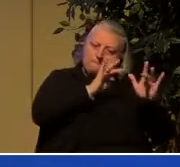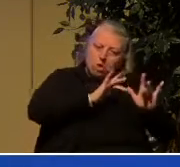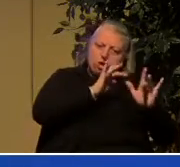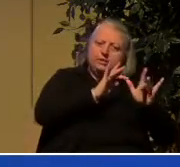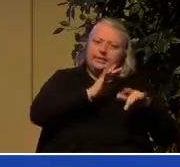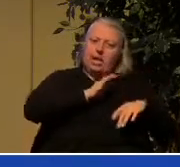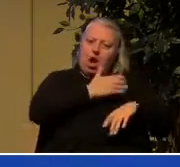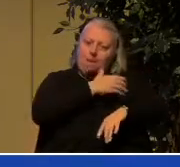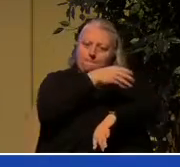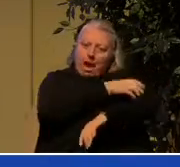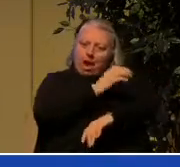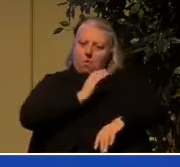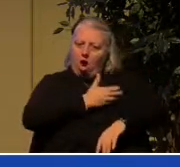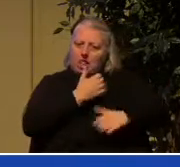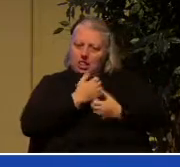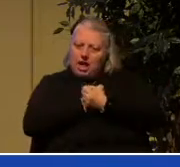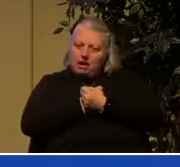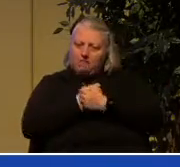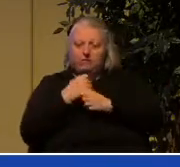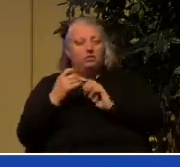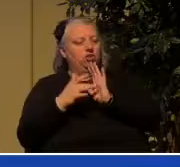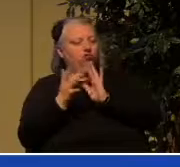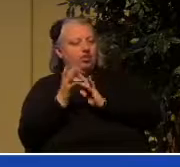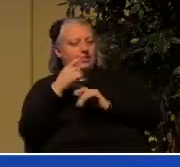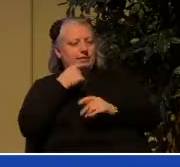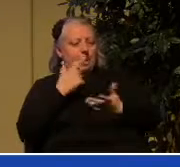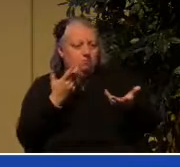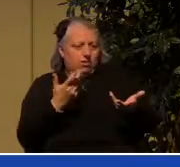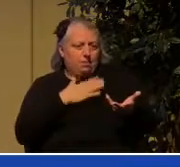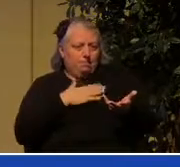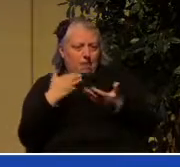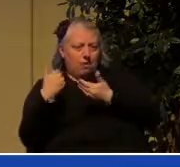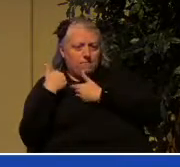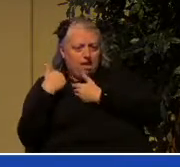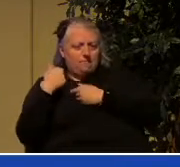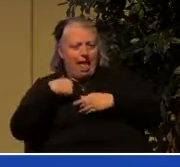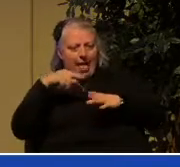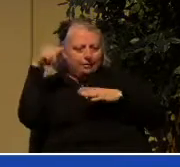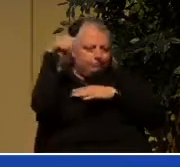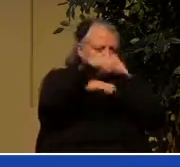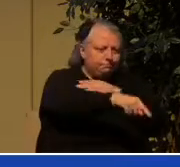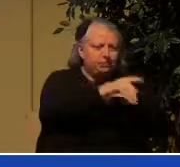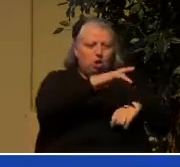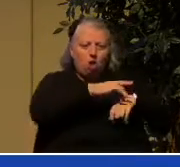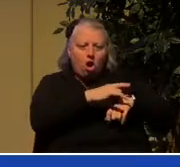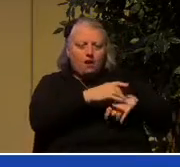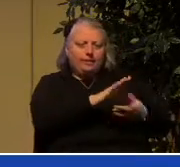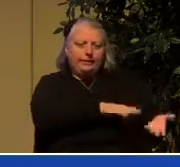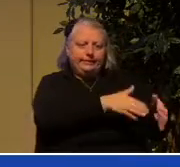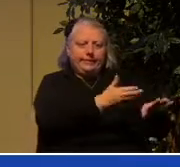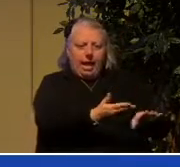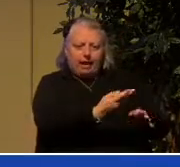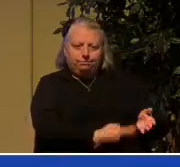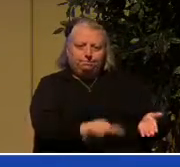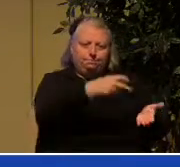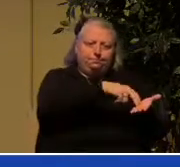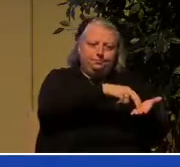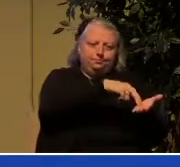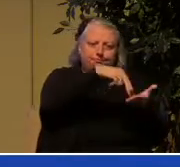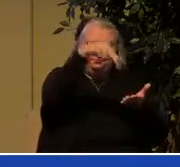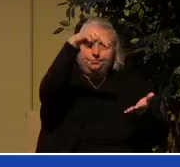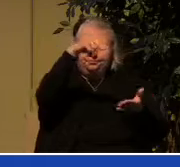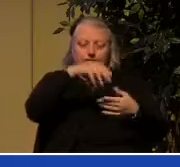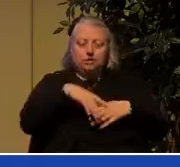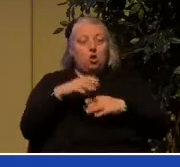and Jesus said this is my job to go down and live and die and be raised from the dead and the Holy Spirit says I will make it happen